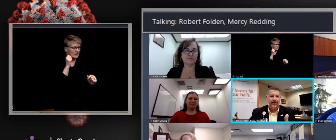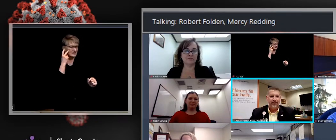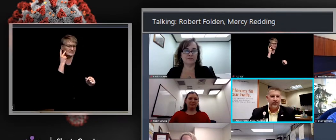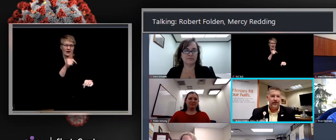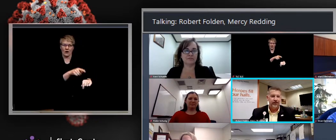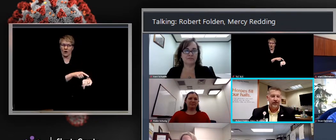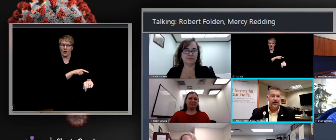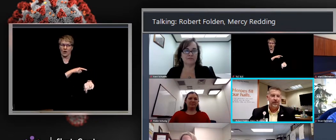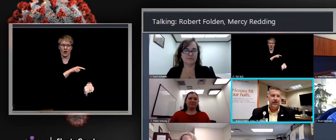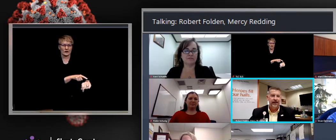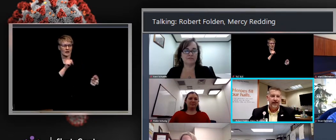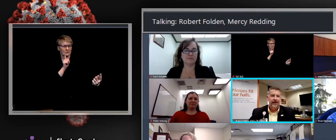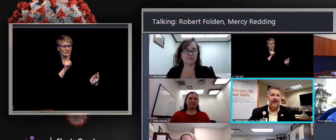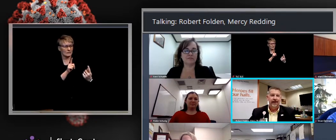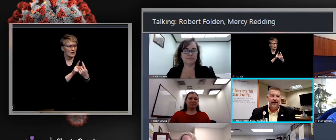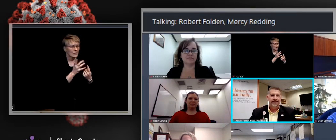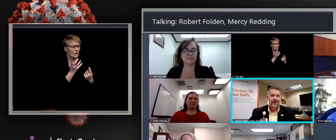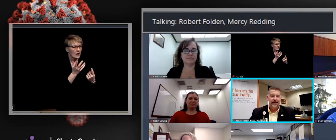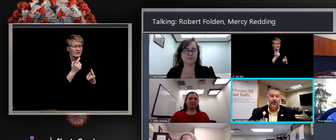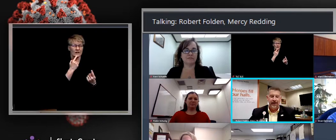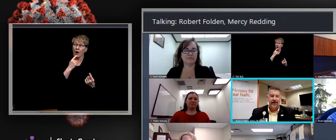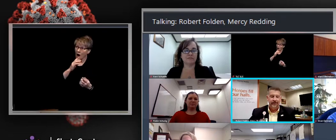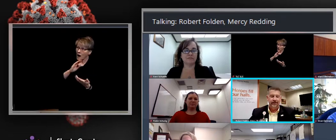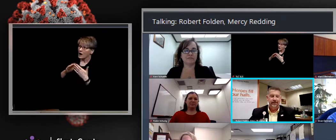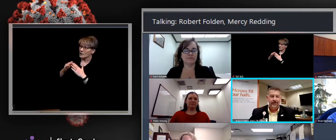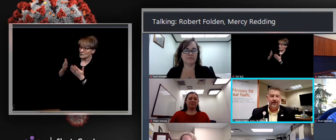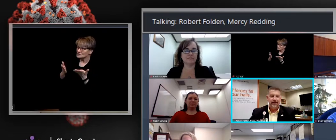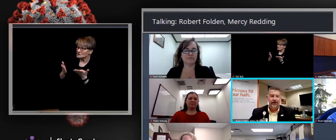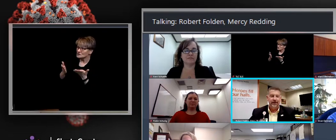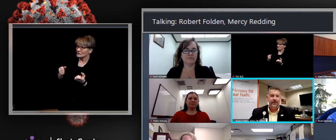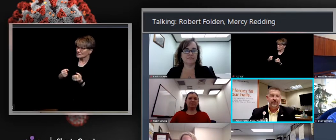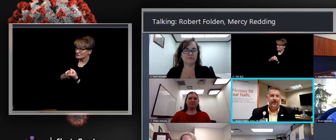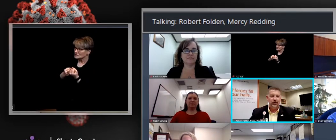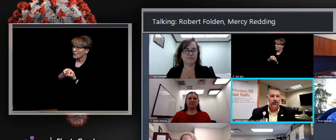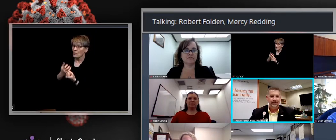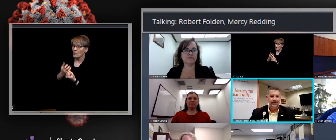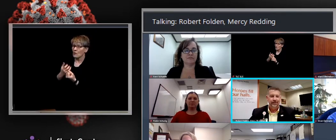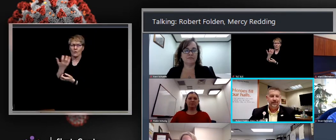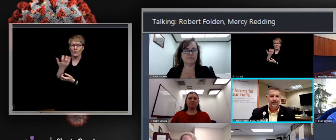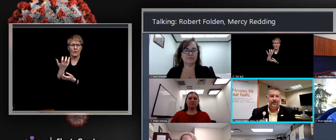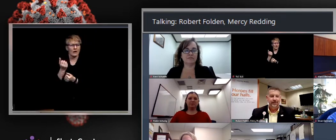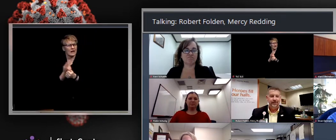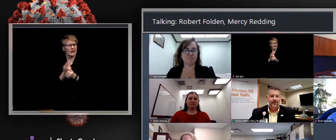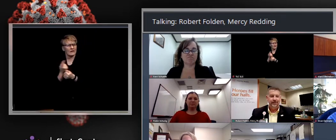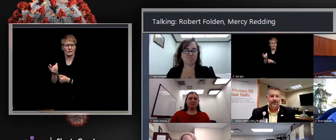and then providing a service to the community. It's been good for the soul.